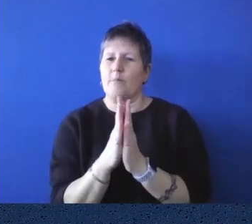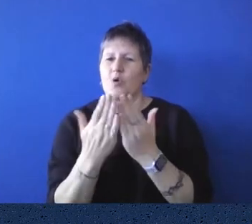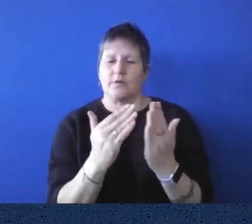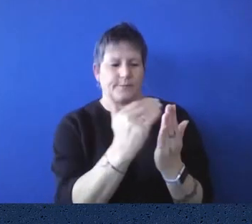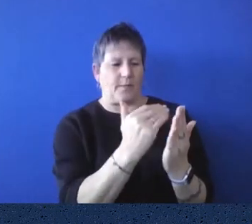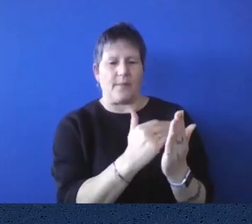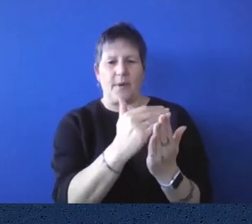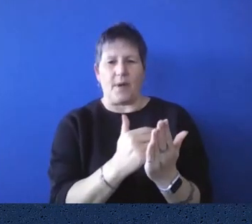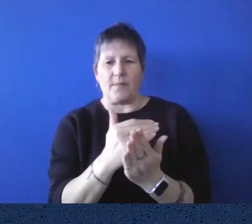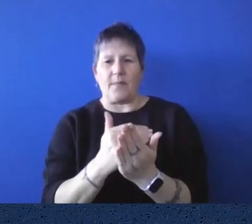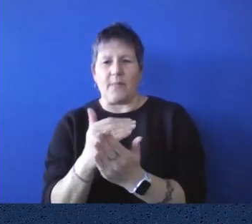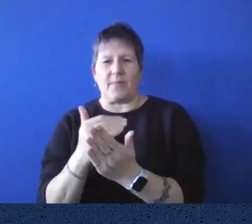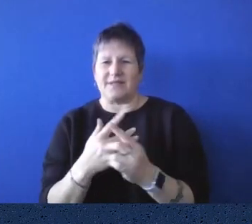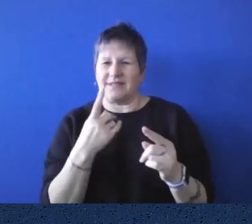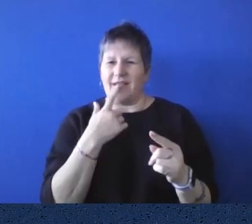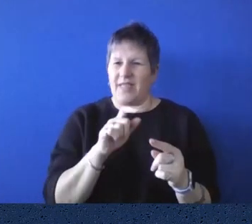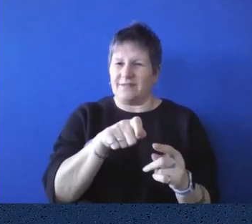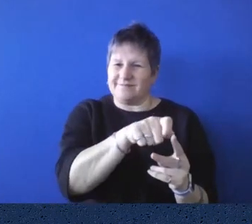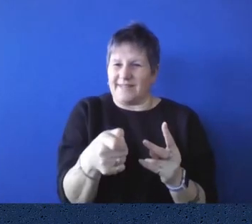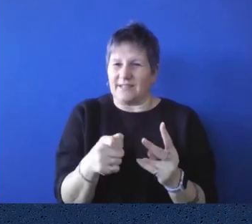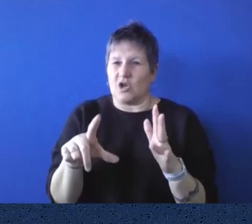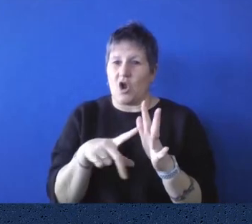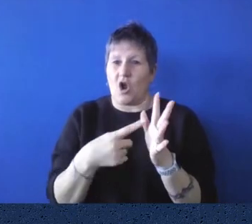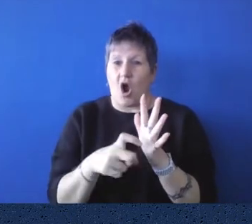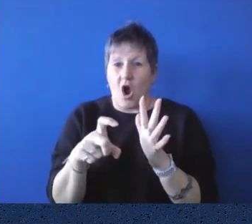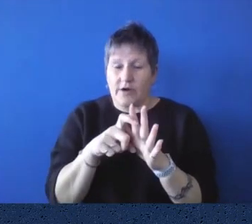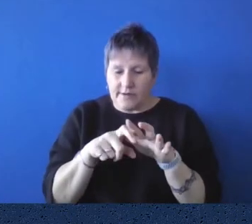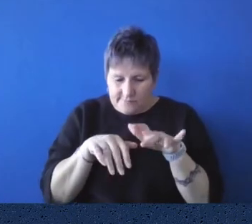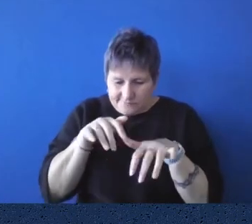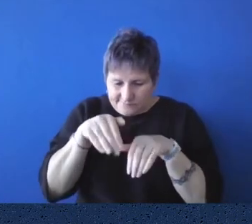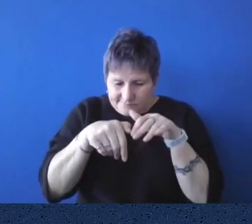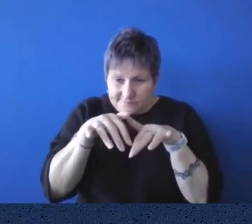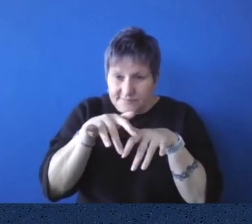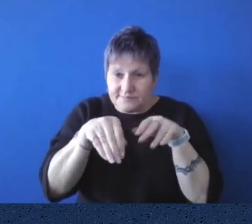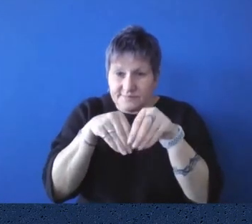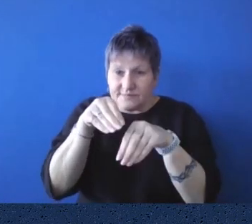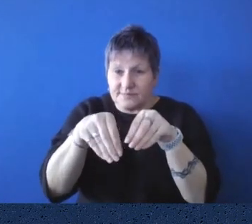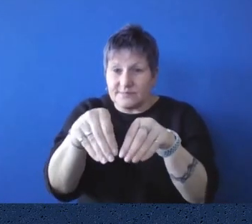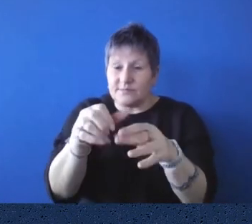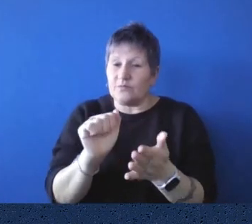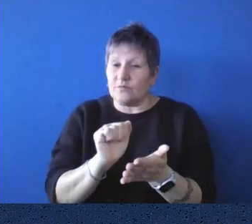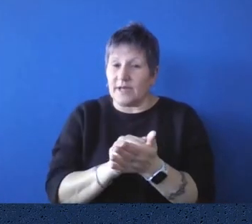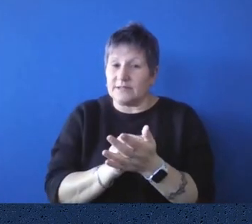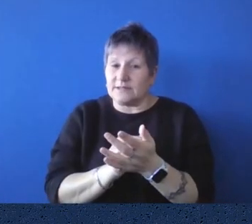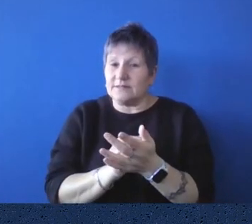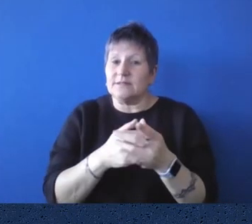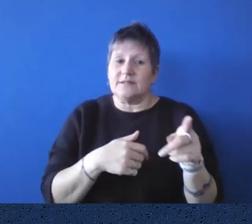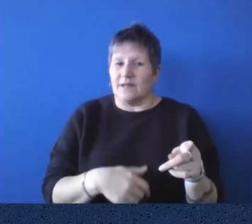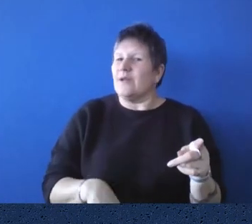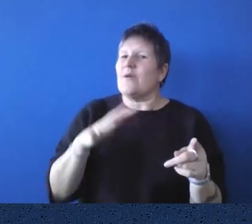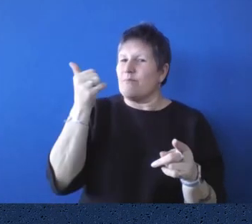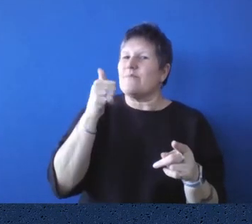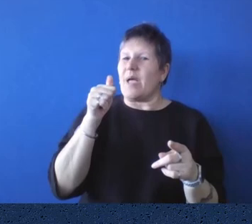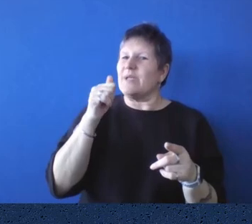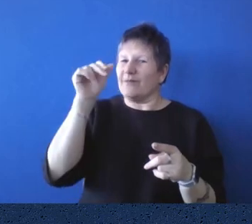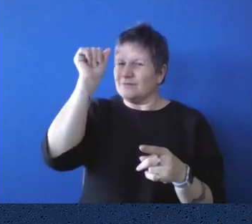would have moved on to a card catalogue system that people be familiar with from, from libraries past. Some people may be familiar with